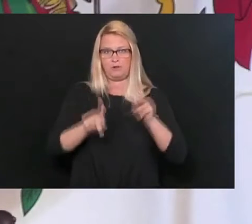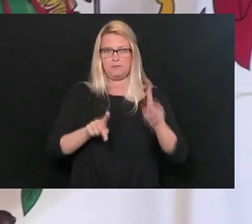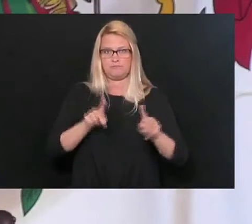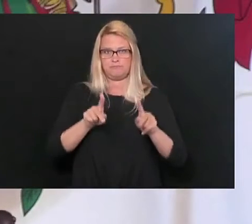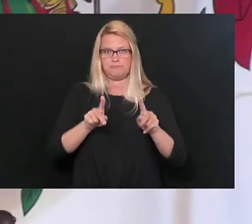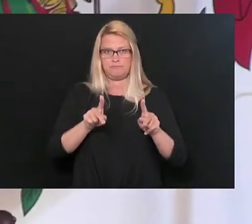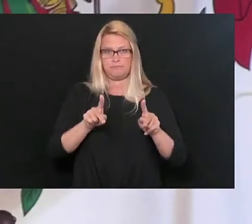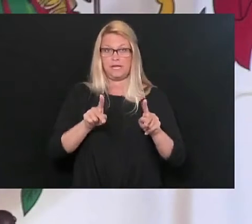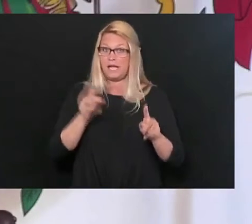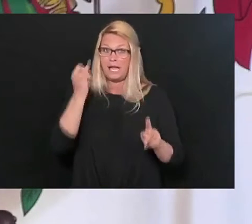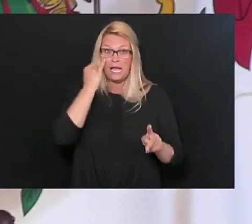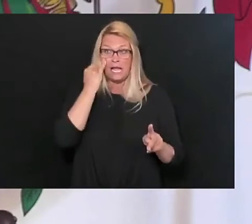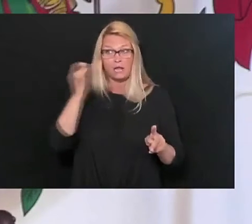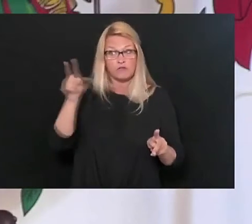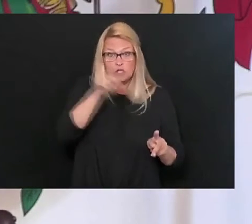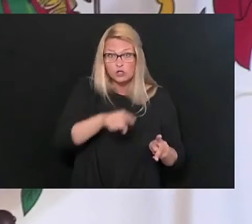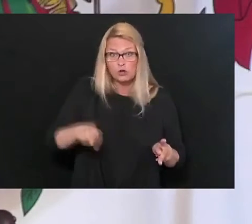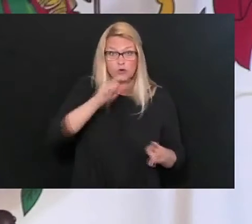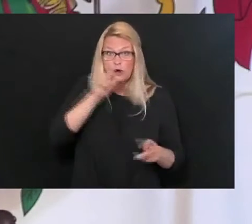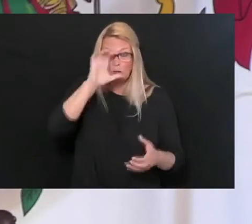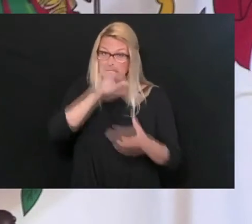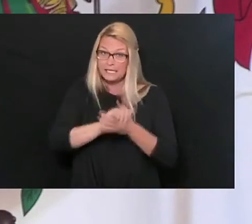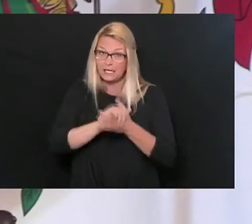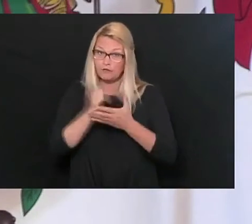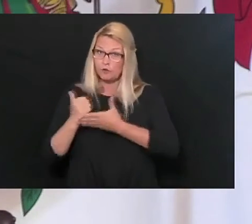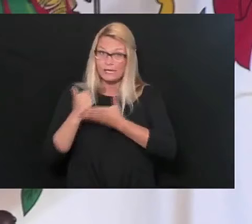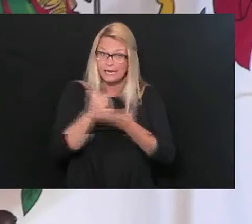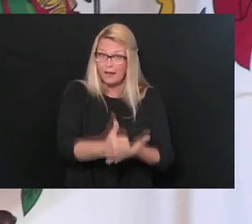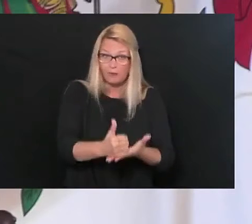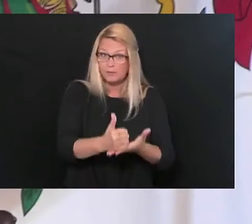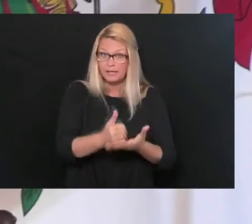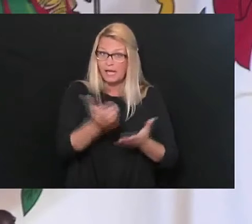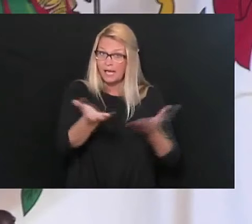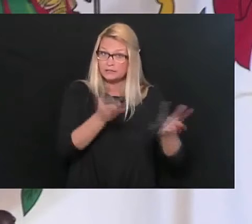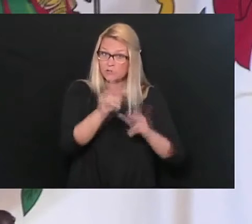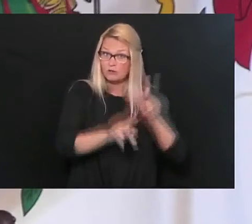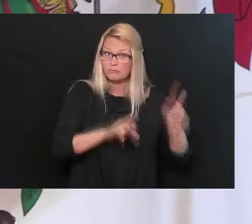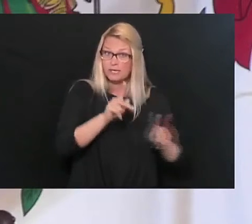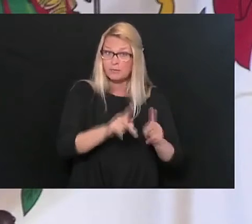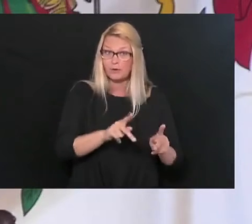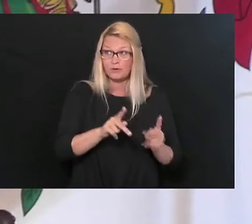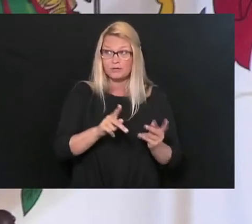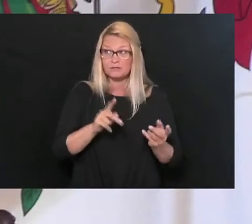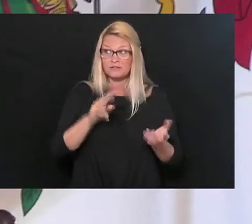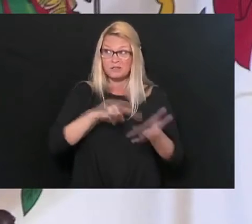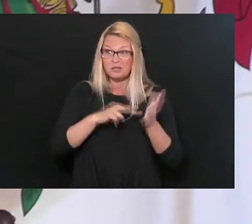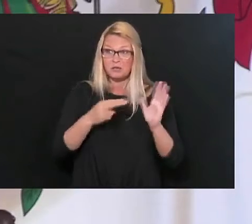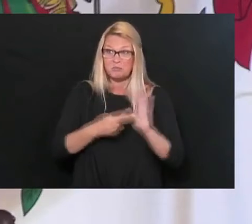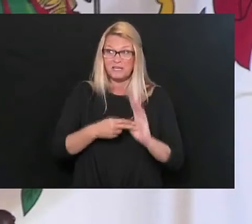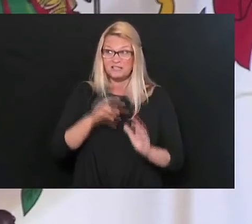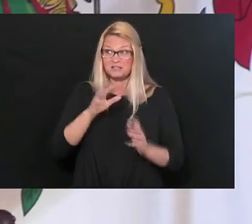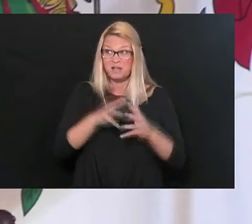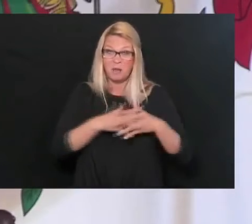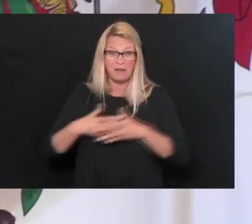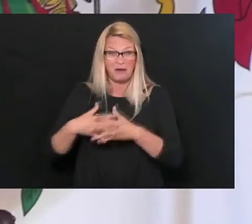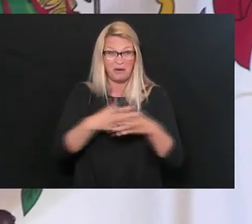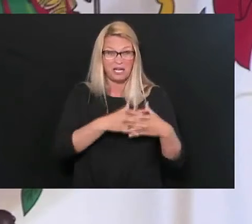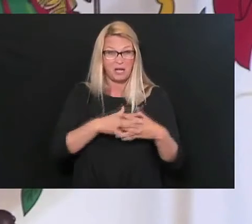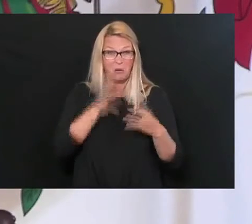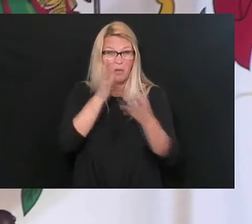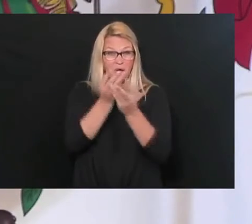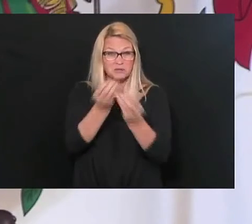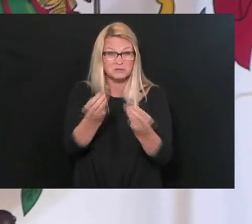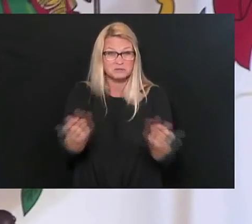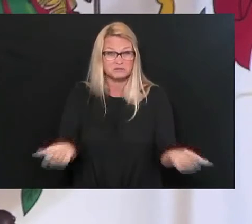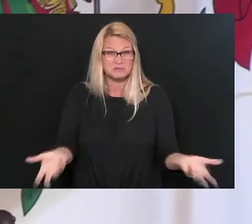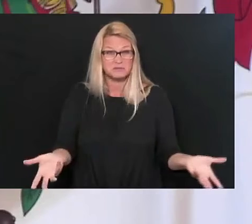If we don't believe that way, at some point in time, we won't be America anymore. You know, it